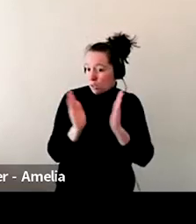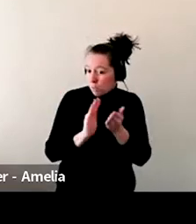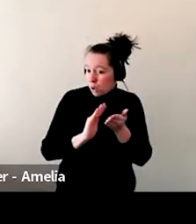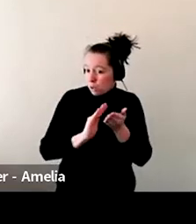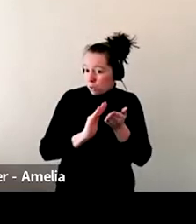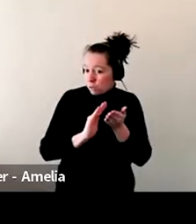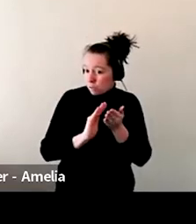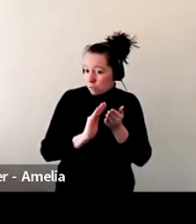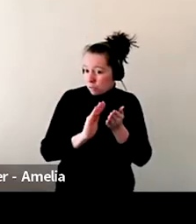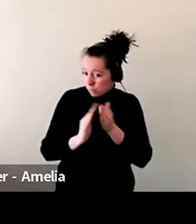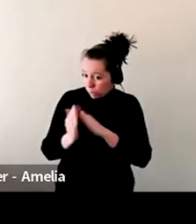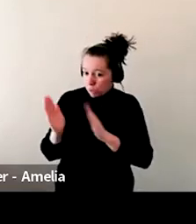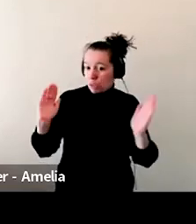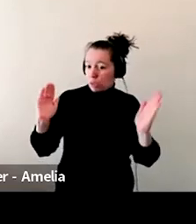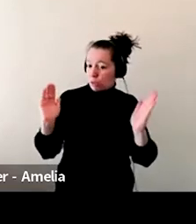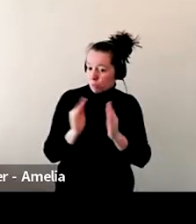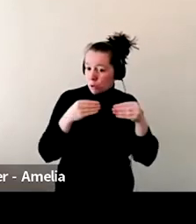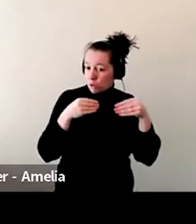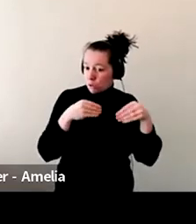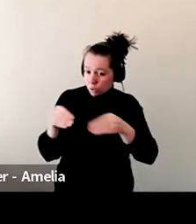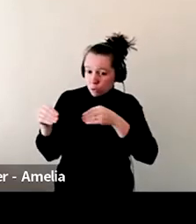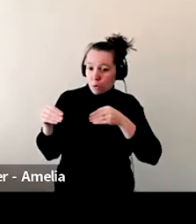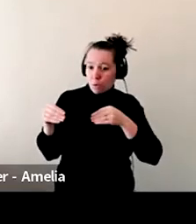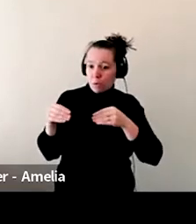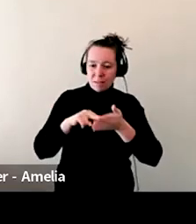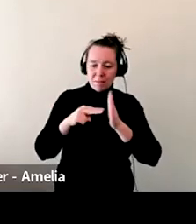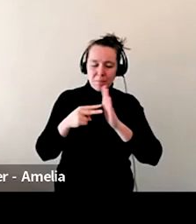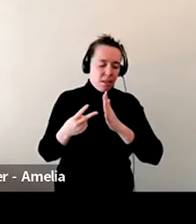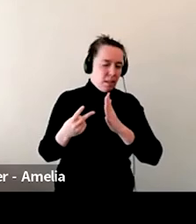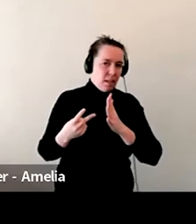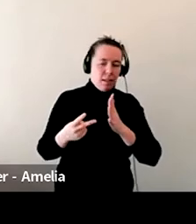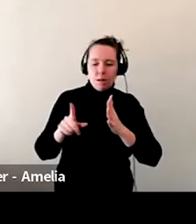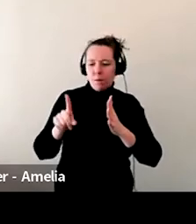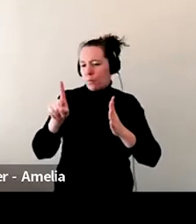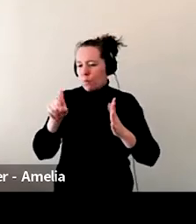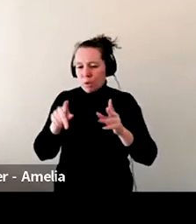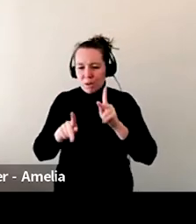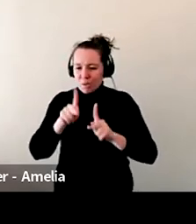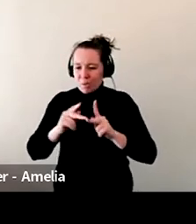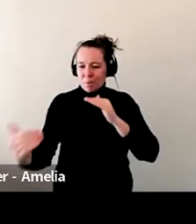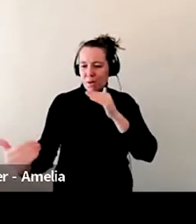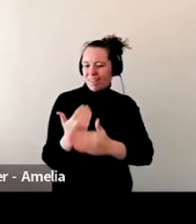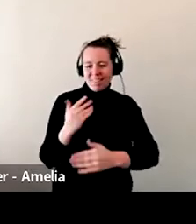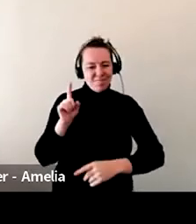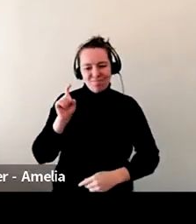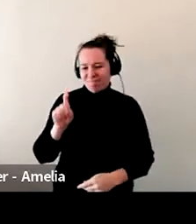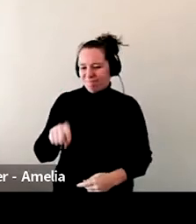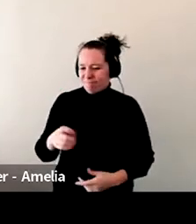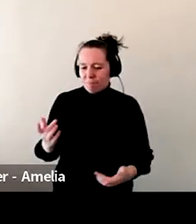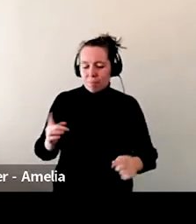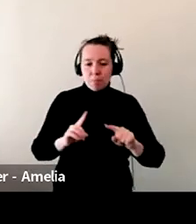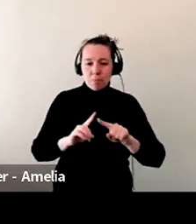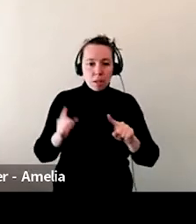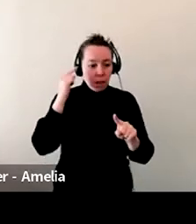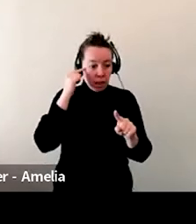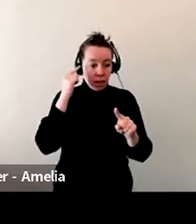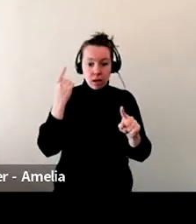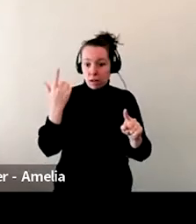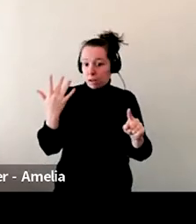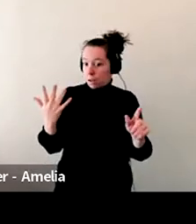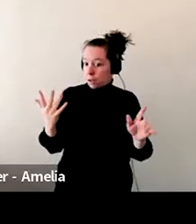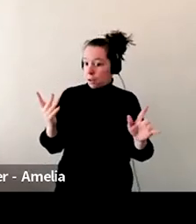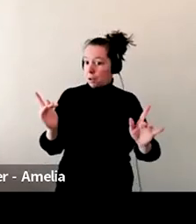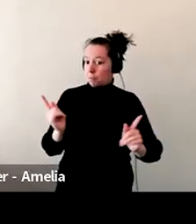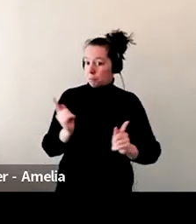wasn't like we had, you know, ideas of packing over a hundred people in there. Um, but that said, I think we managed to get away